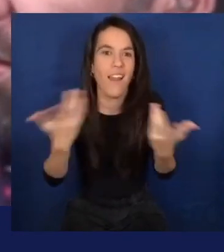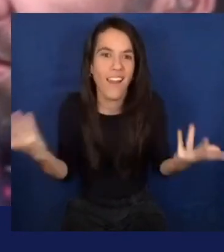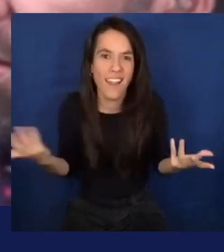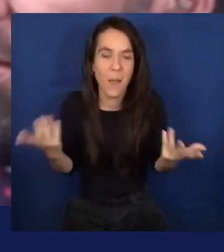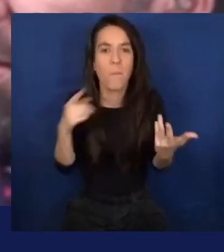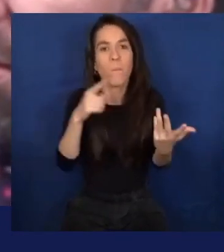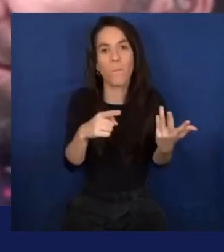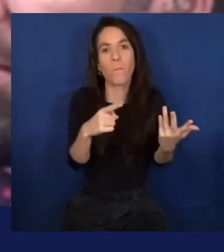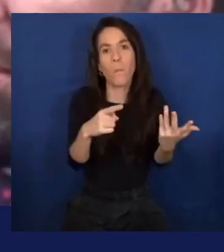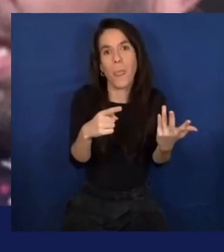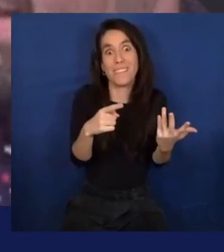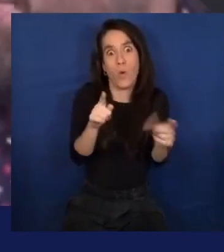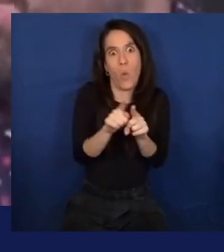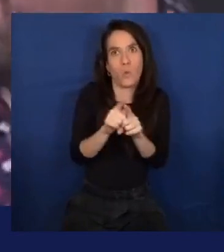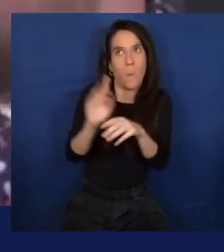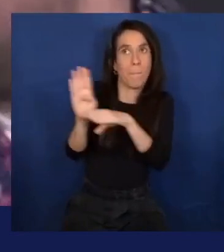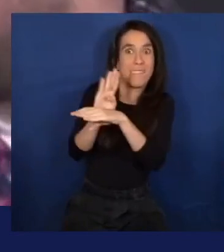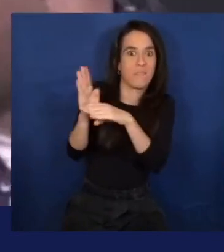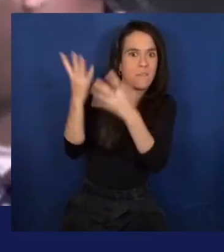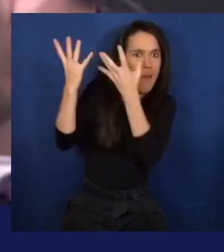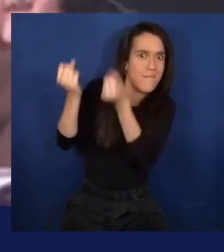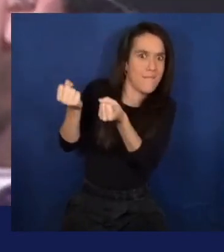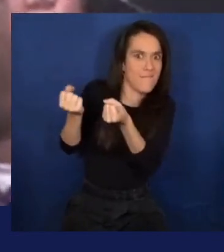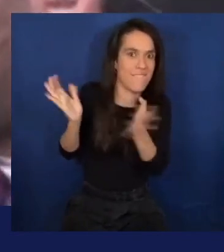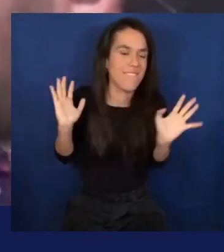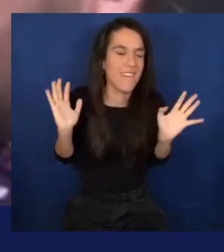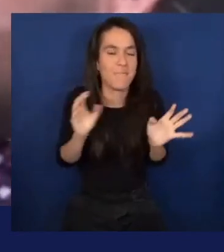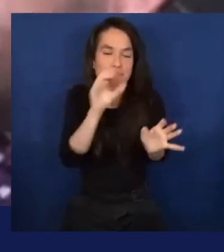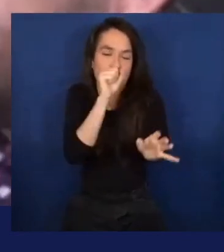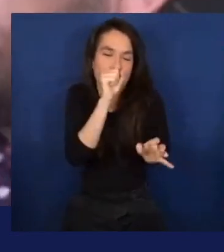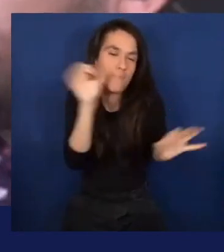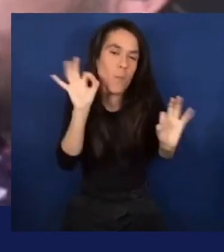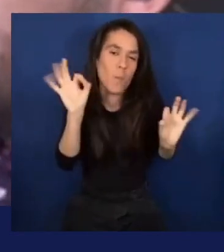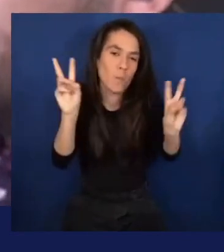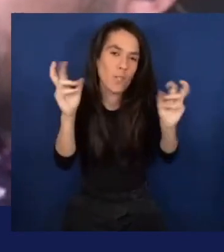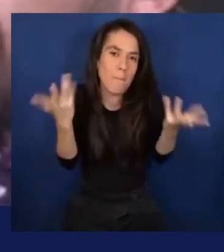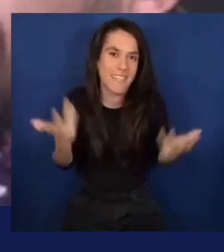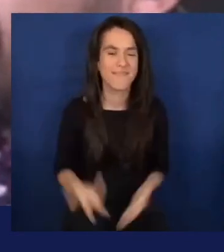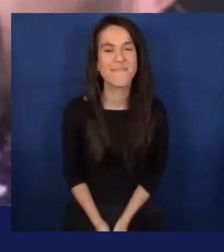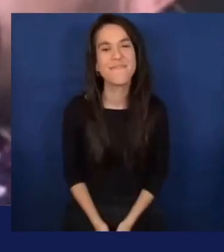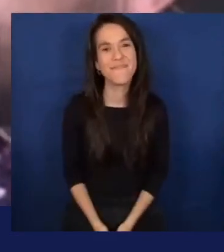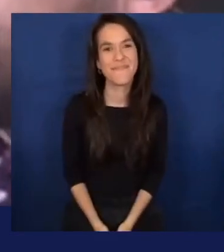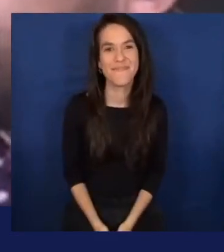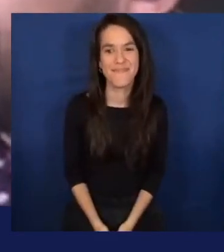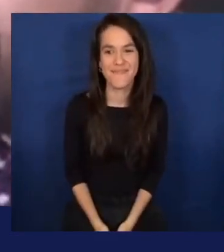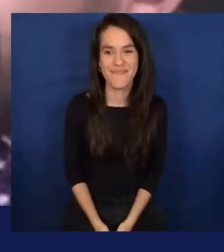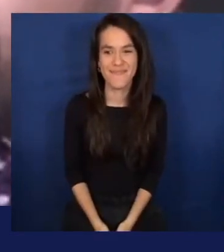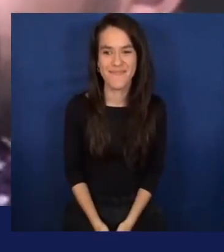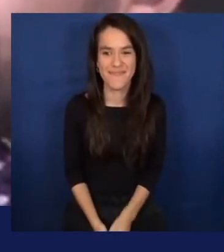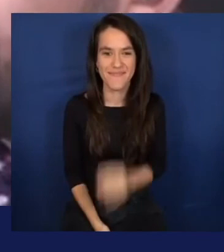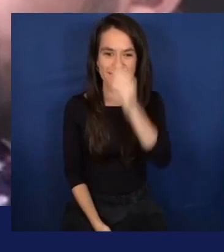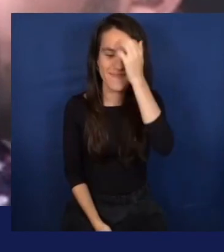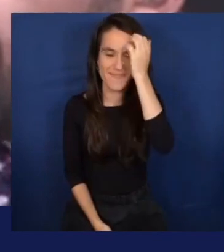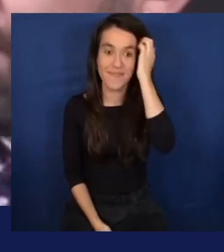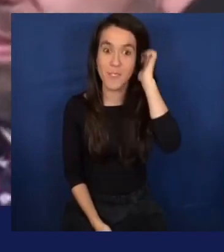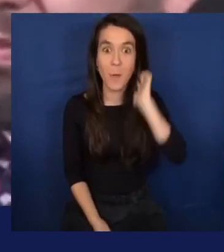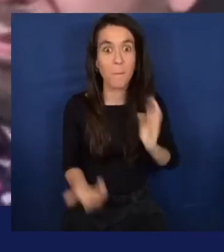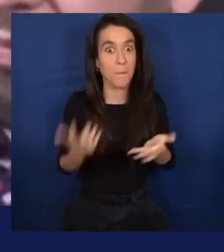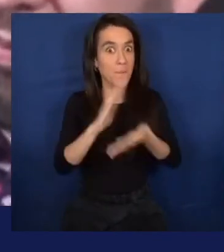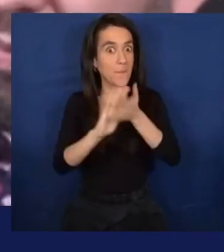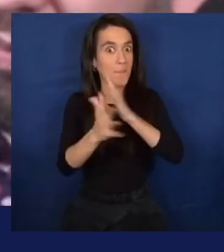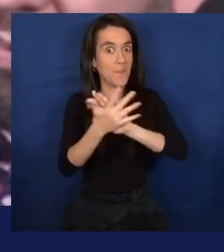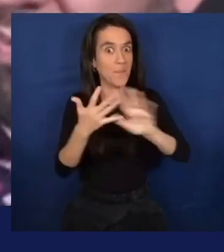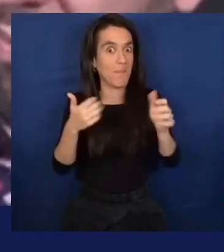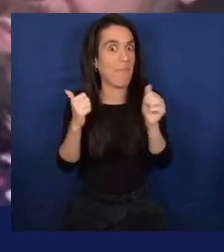as well. Got it. So, yes, that's awesome. All right. So, it looks like it's done. Yeah, we're done. And the good